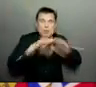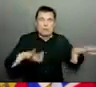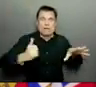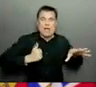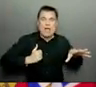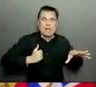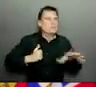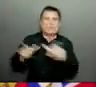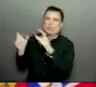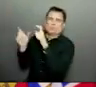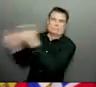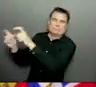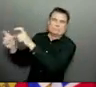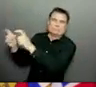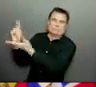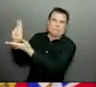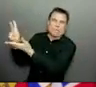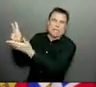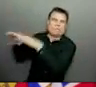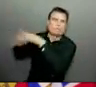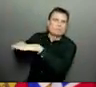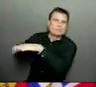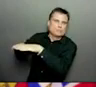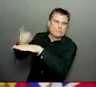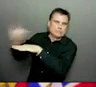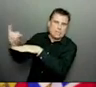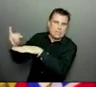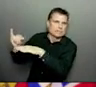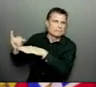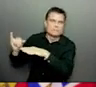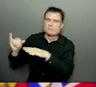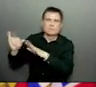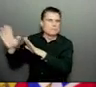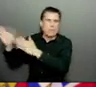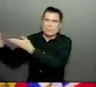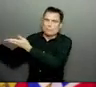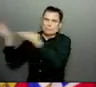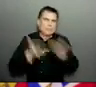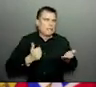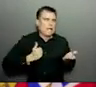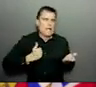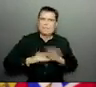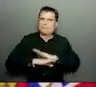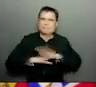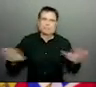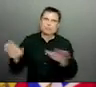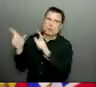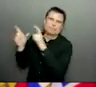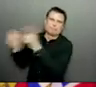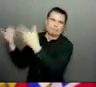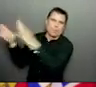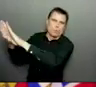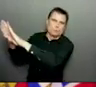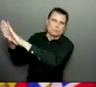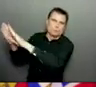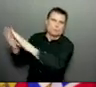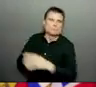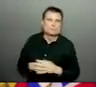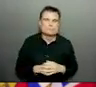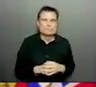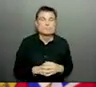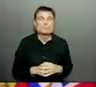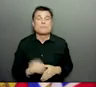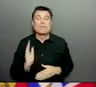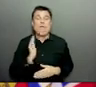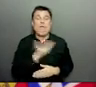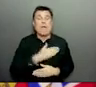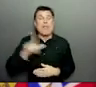to determine which those will be. As well, I have asked our lab at the BC CDC to review the whole